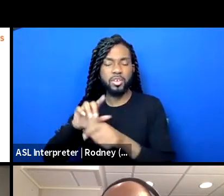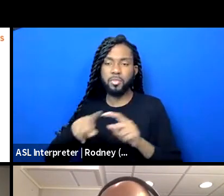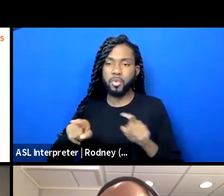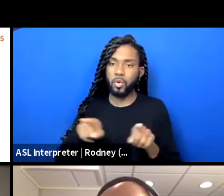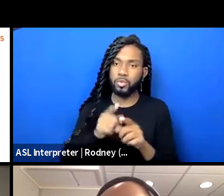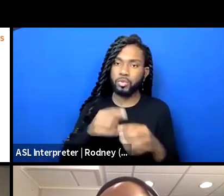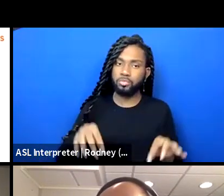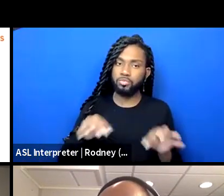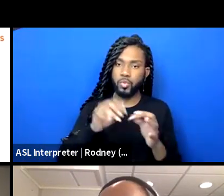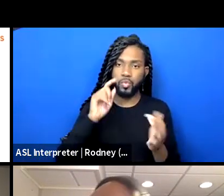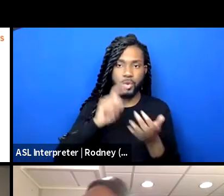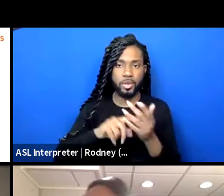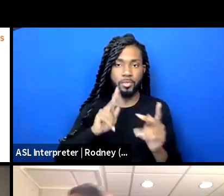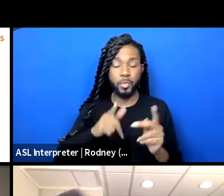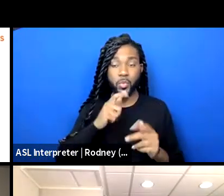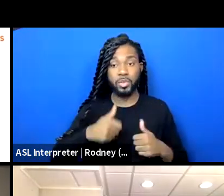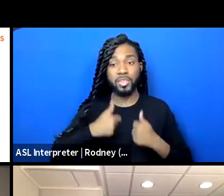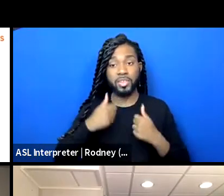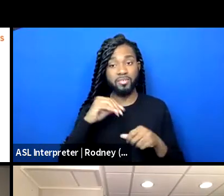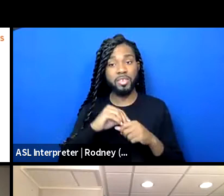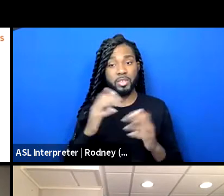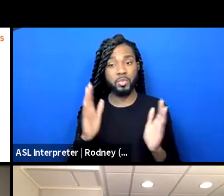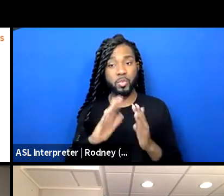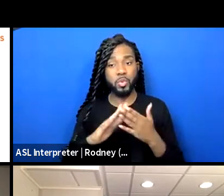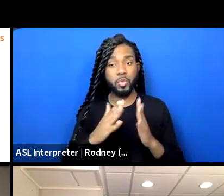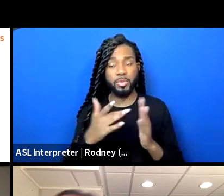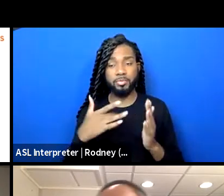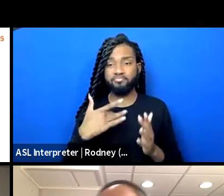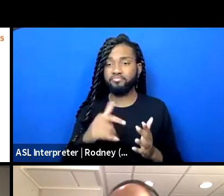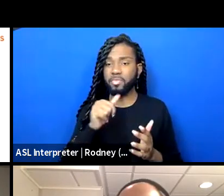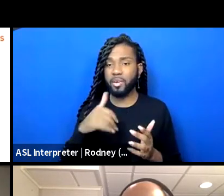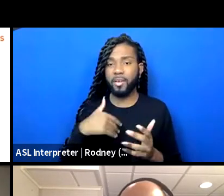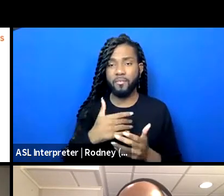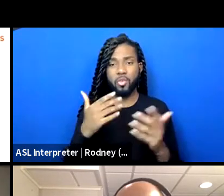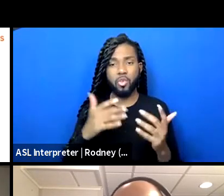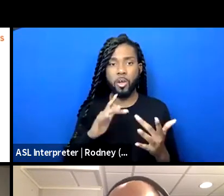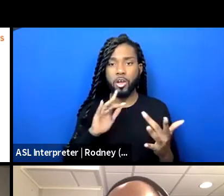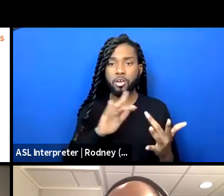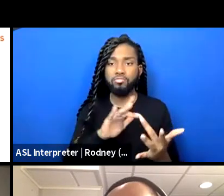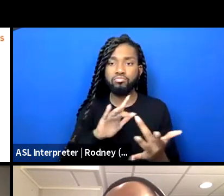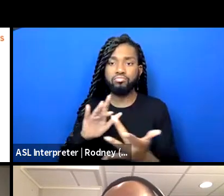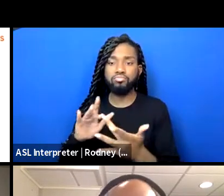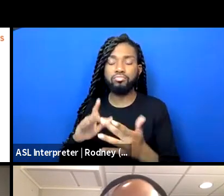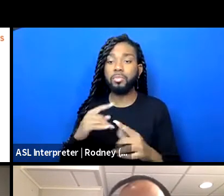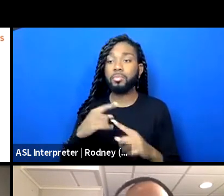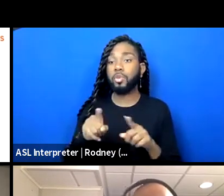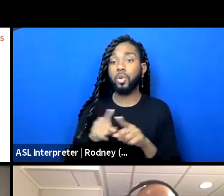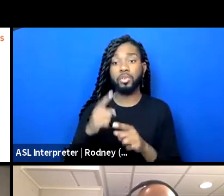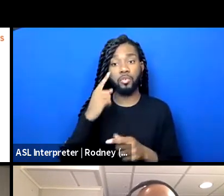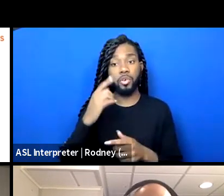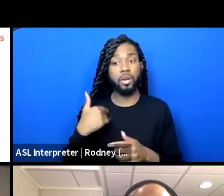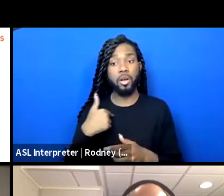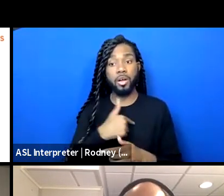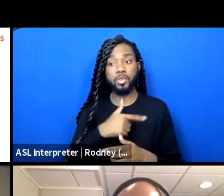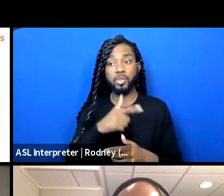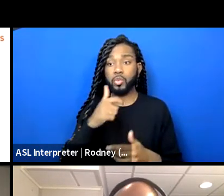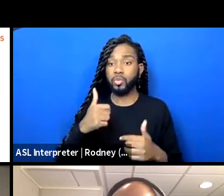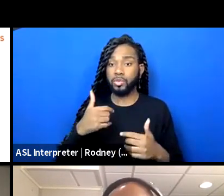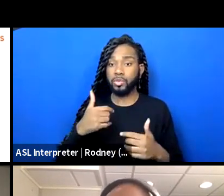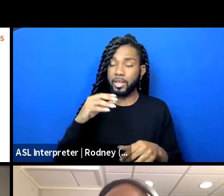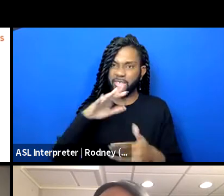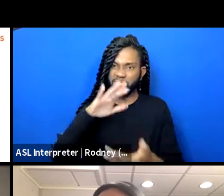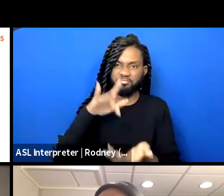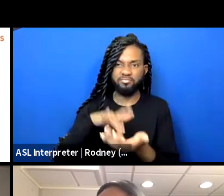are in rural, smaller communities that don't have a lot of contact. And even for us in the heartland that do have a level of